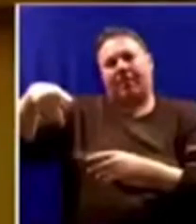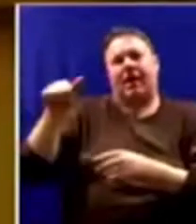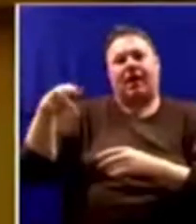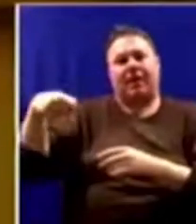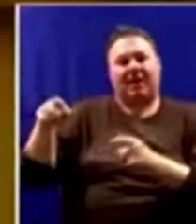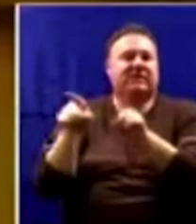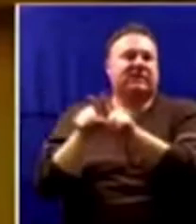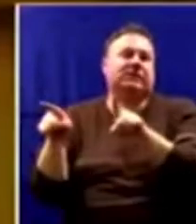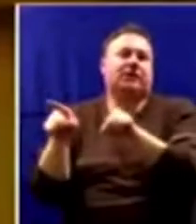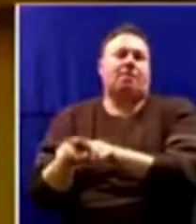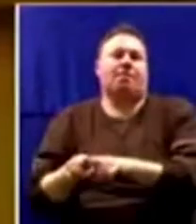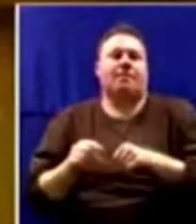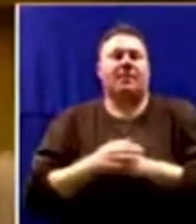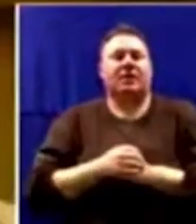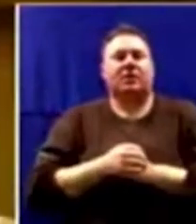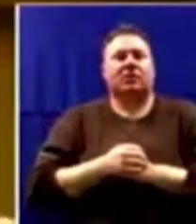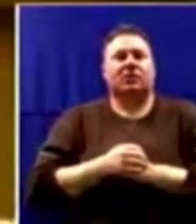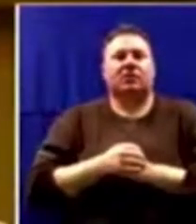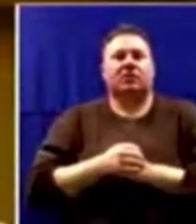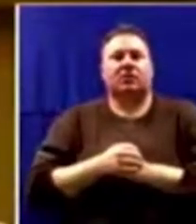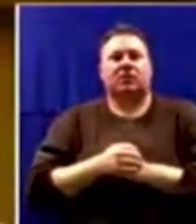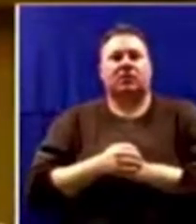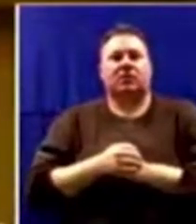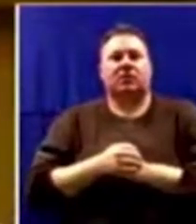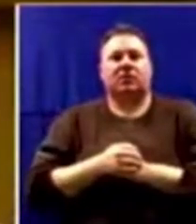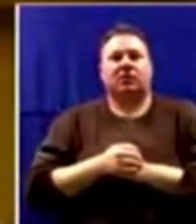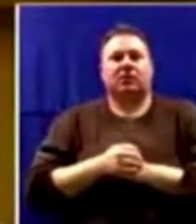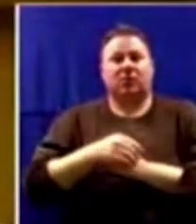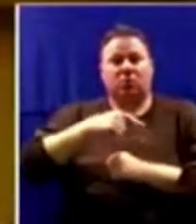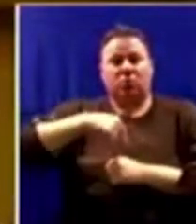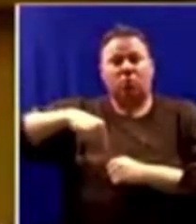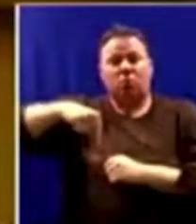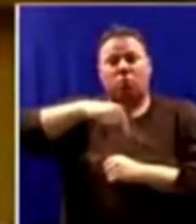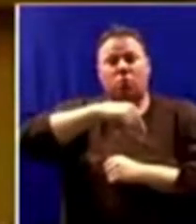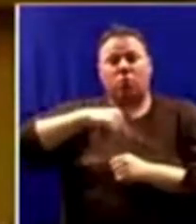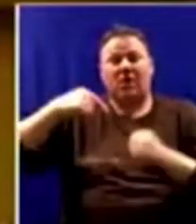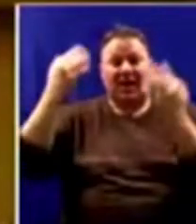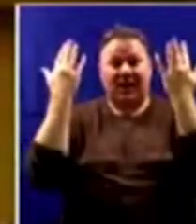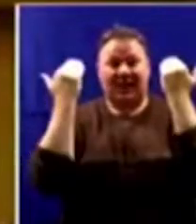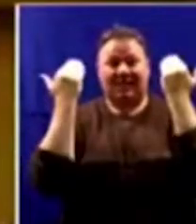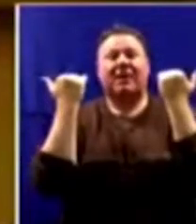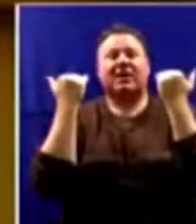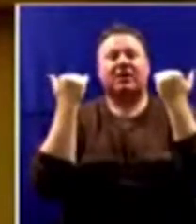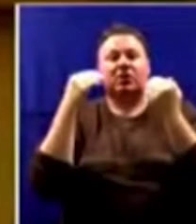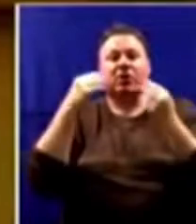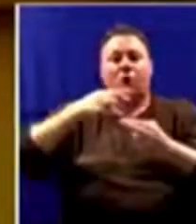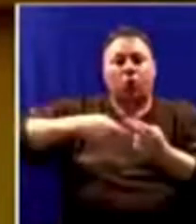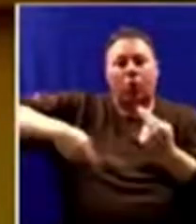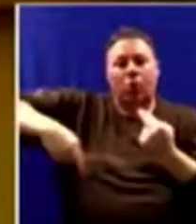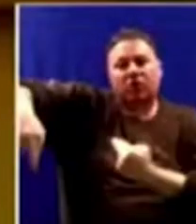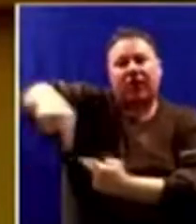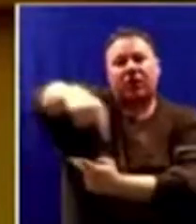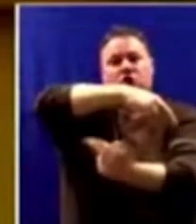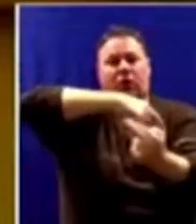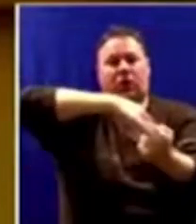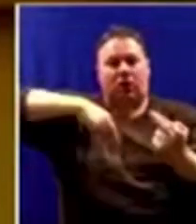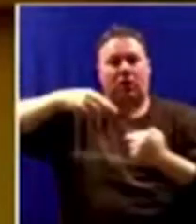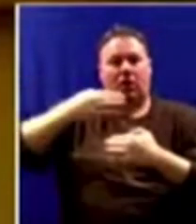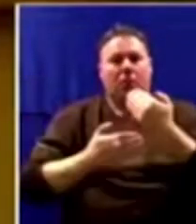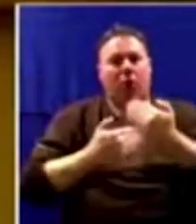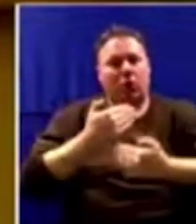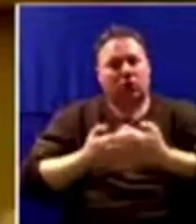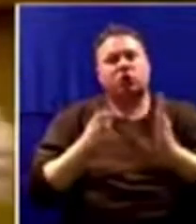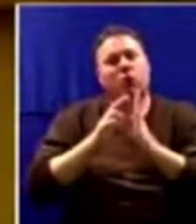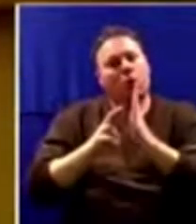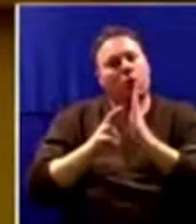we expect that the rotational process and rules will follow on the